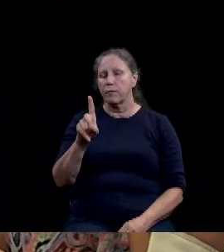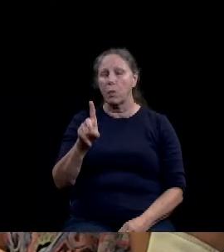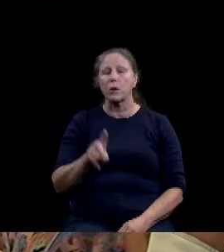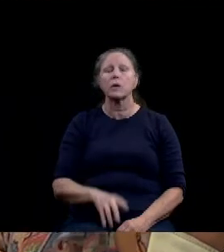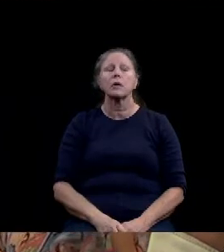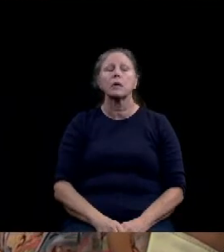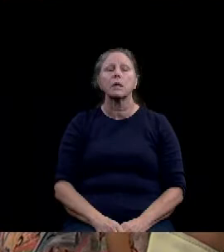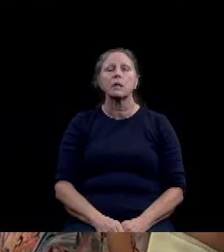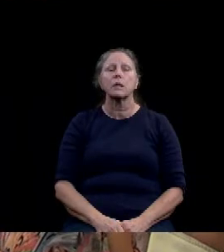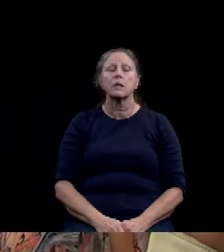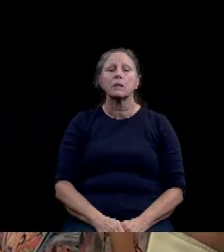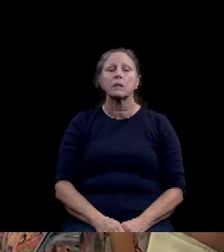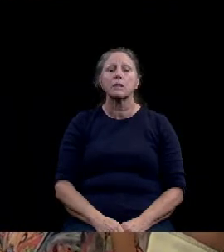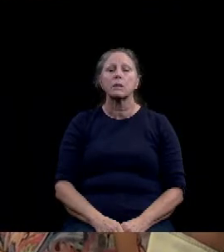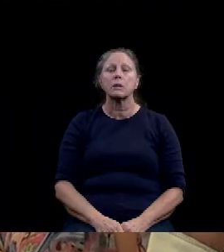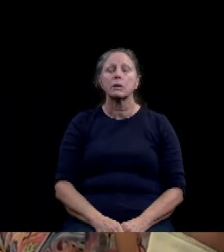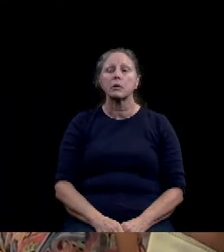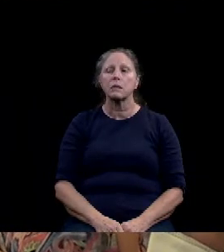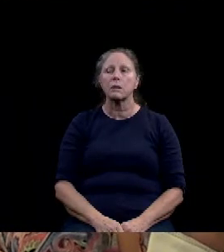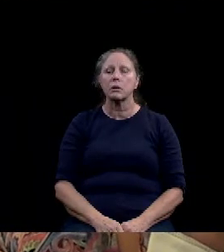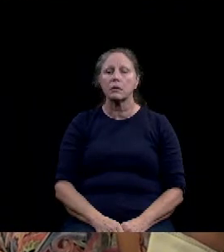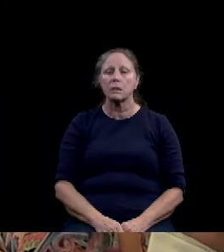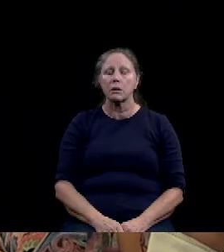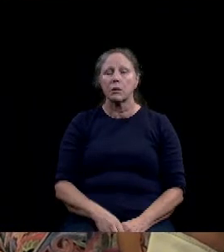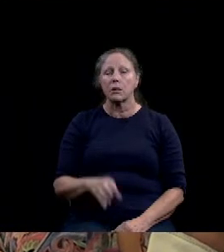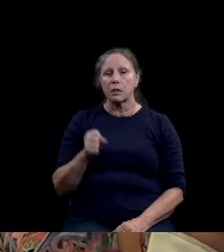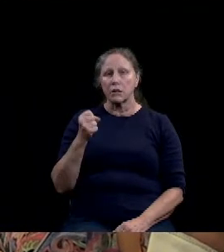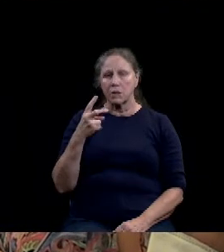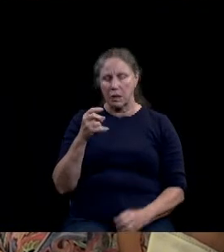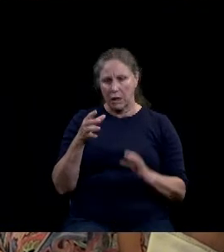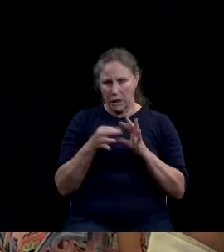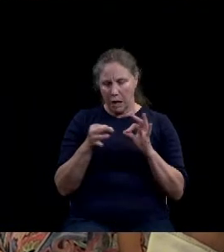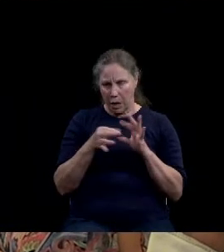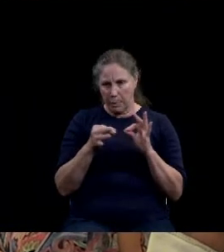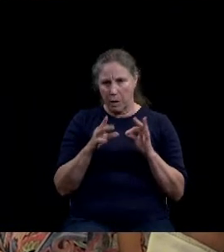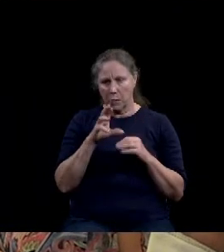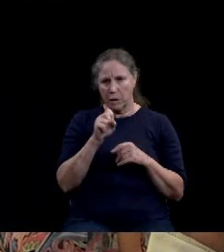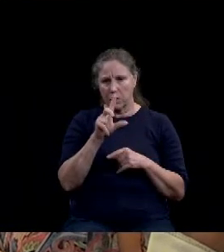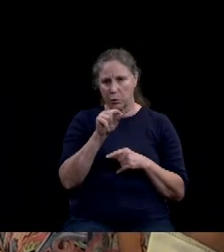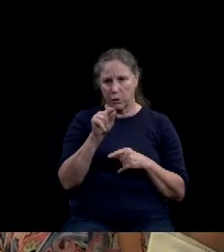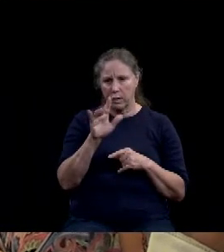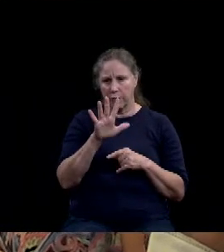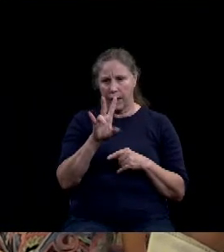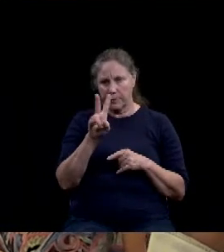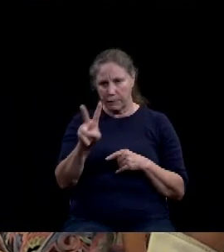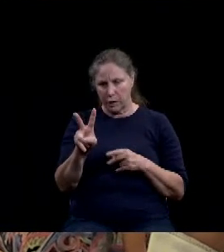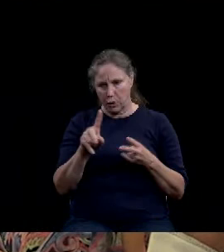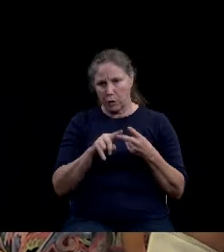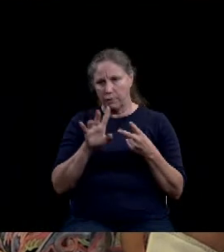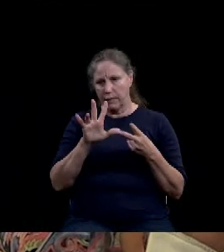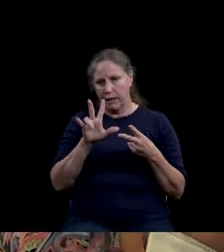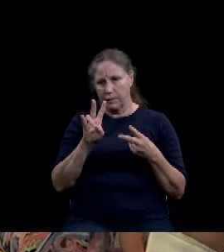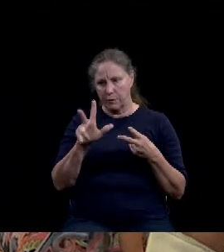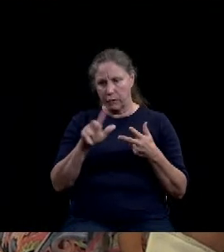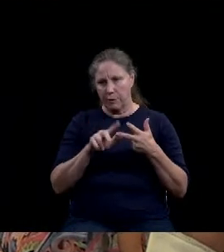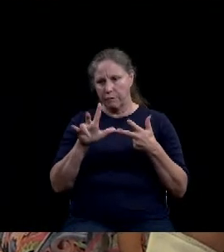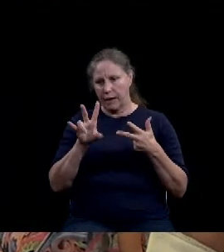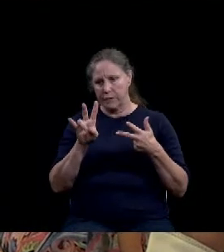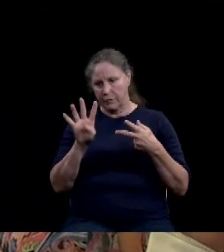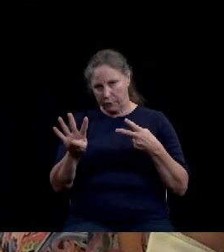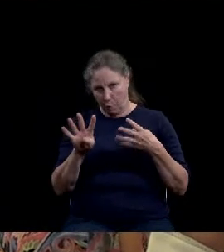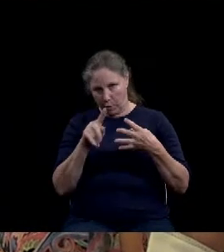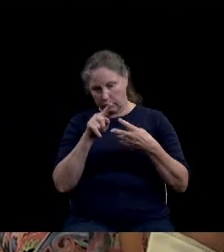She's submitting comments for resolution 2020 572 573 and 574. Right-of-way expansion for